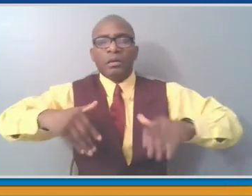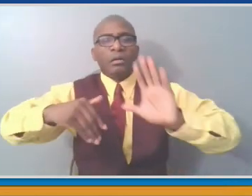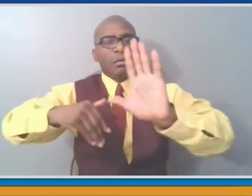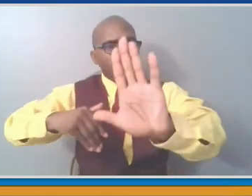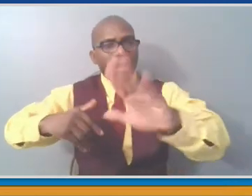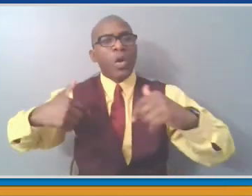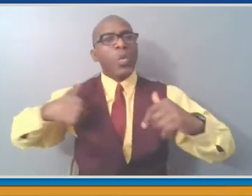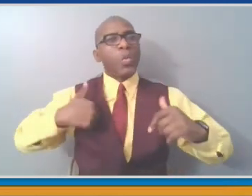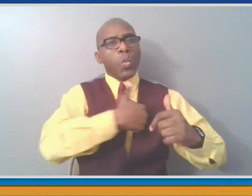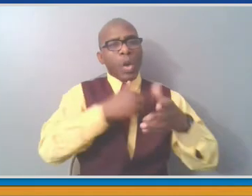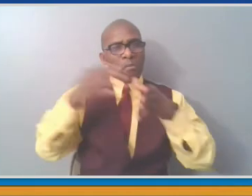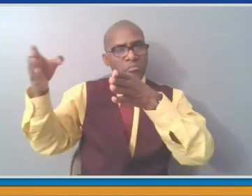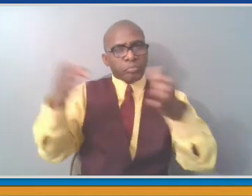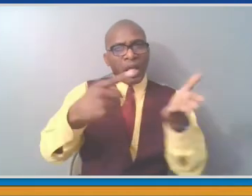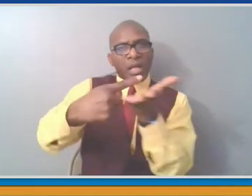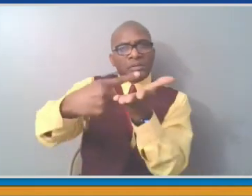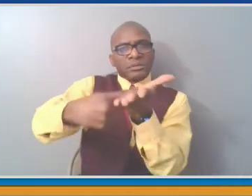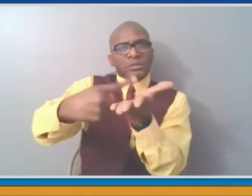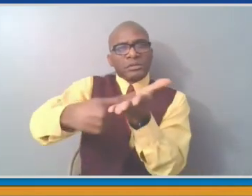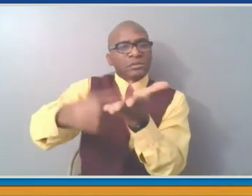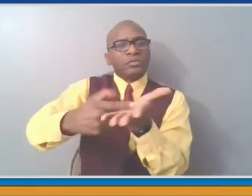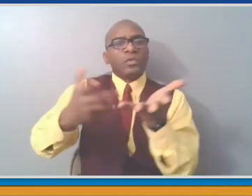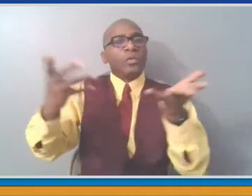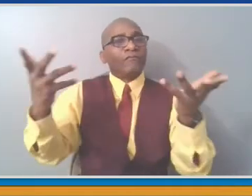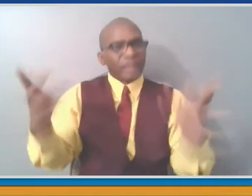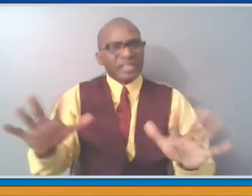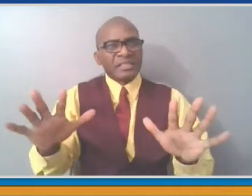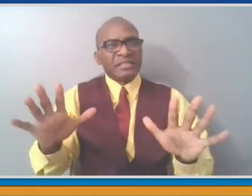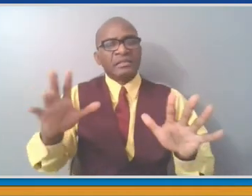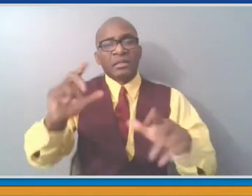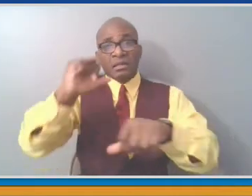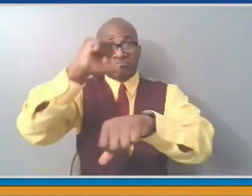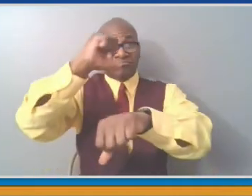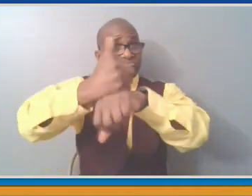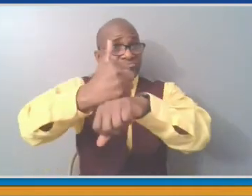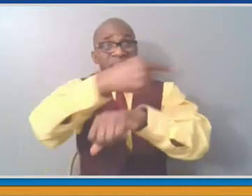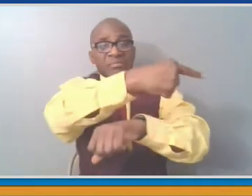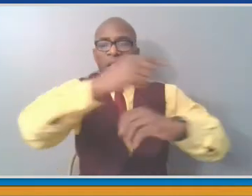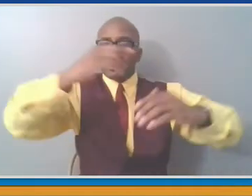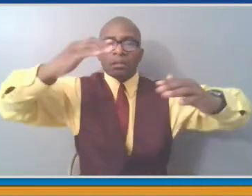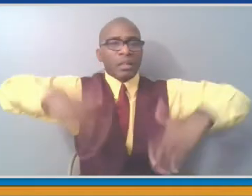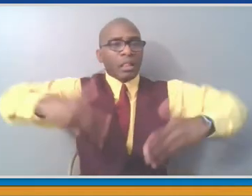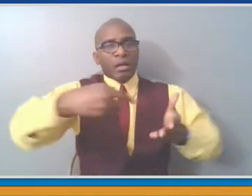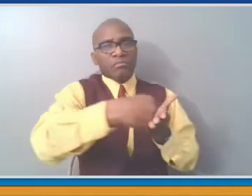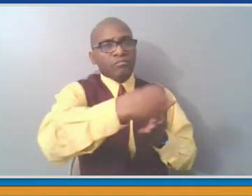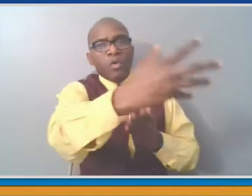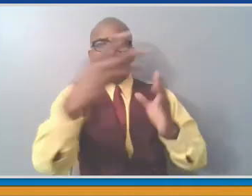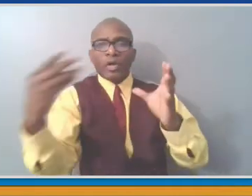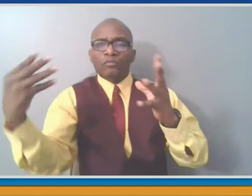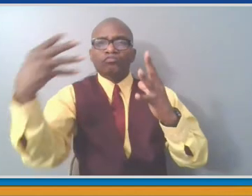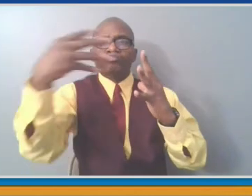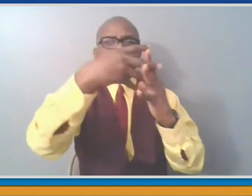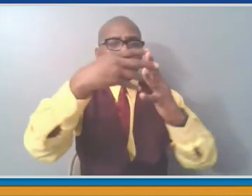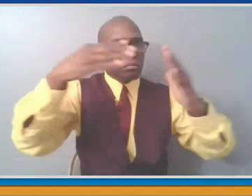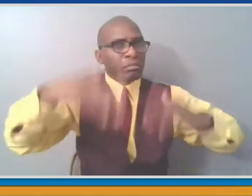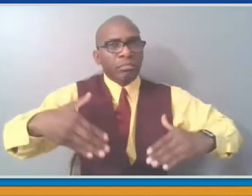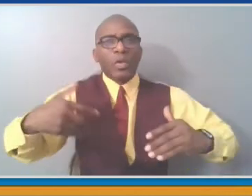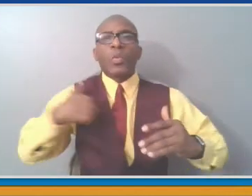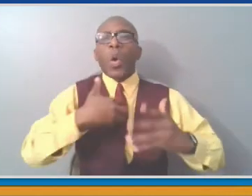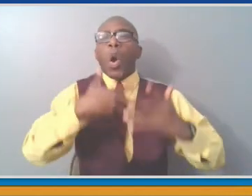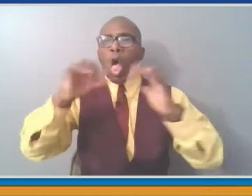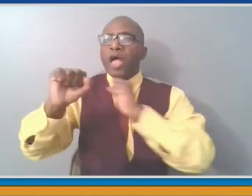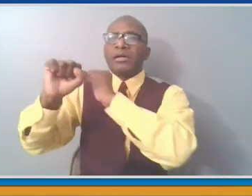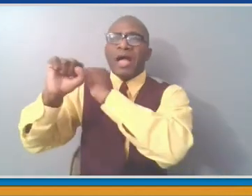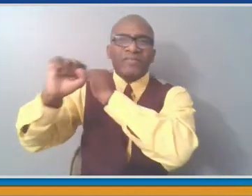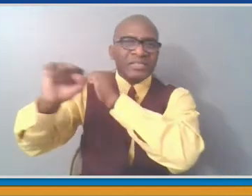management, there was an anonymous flyer put out saying, you better stop this, rise up, they're going to sneak this past you. And of course,